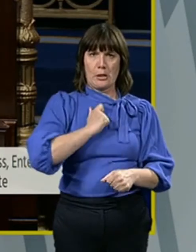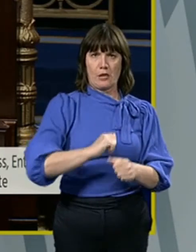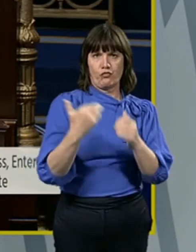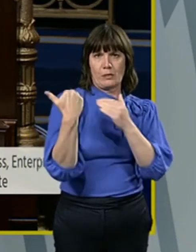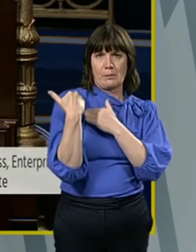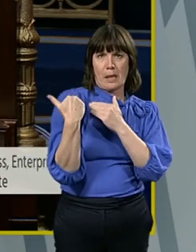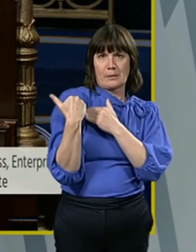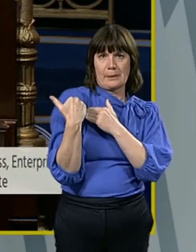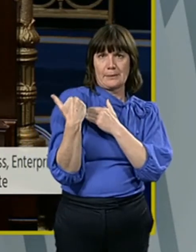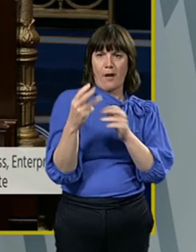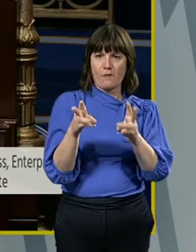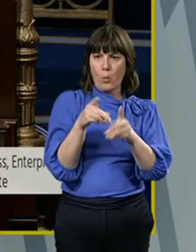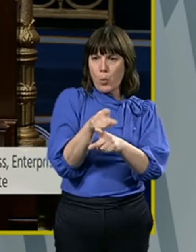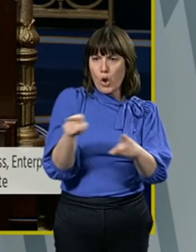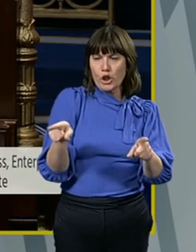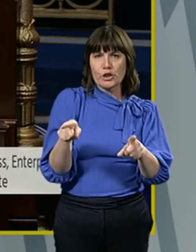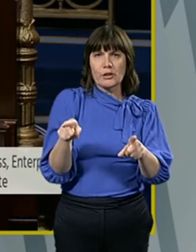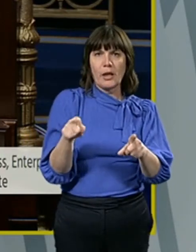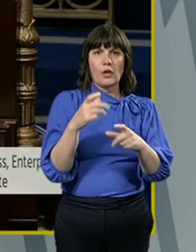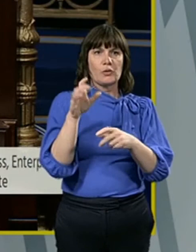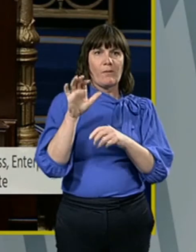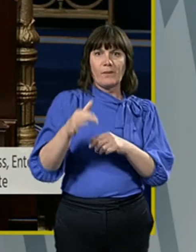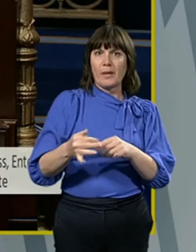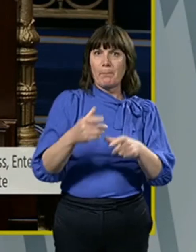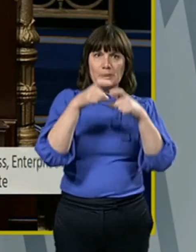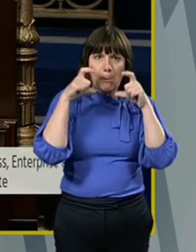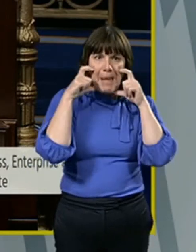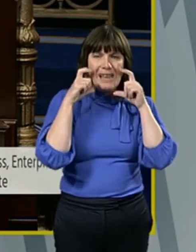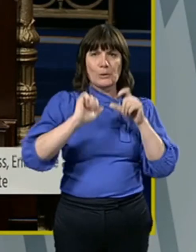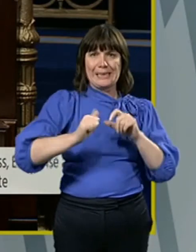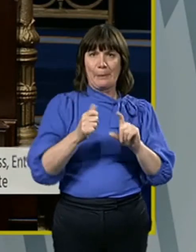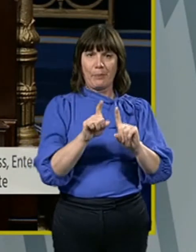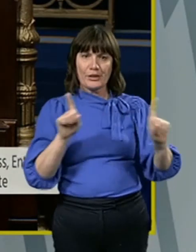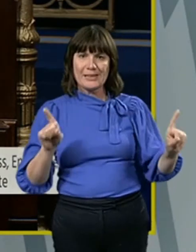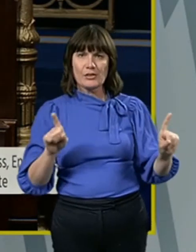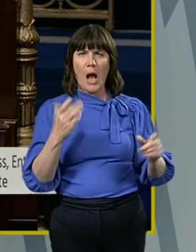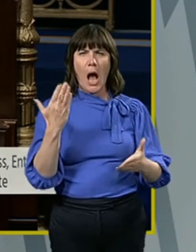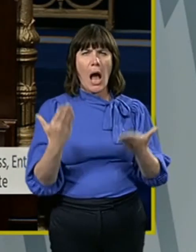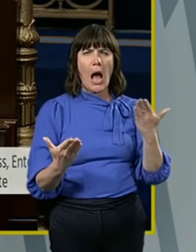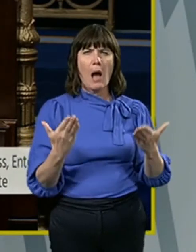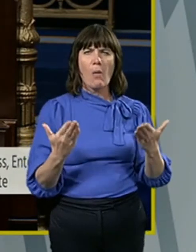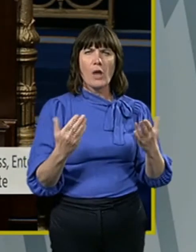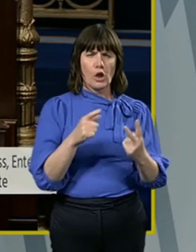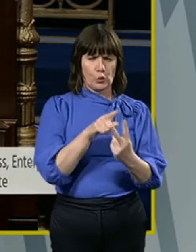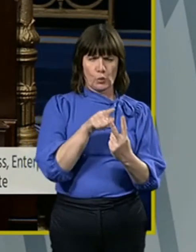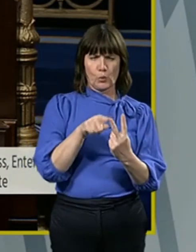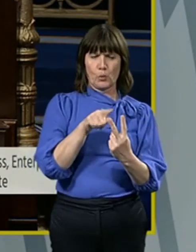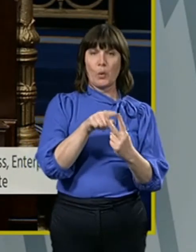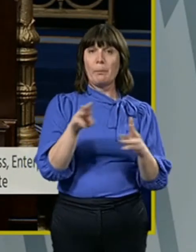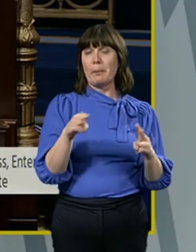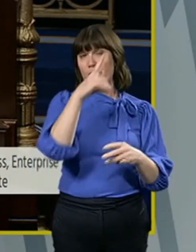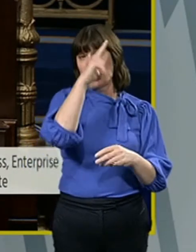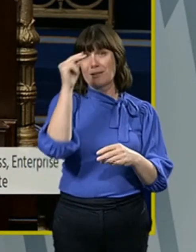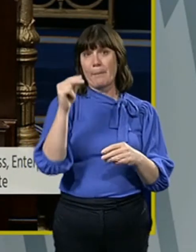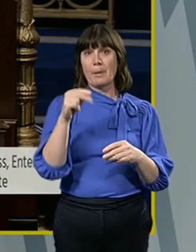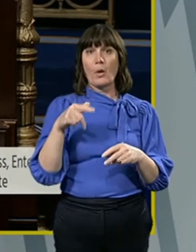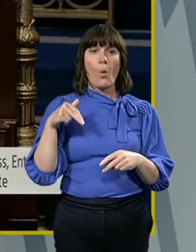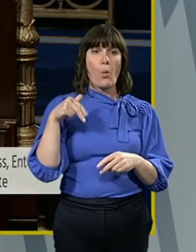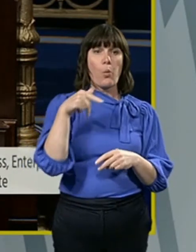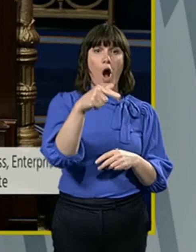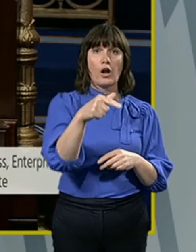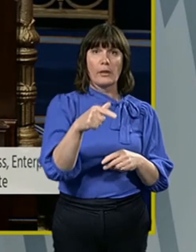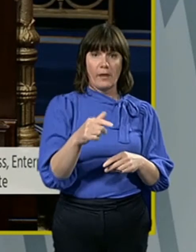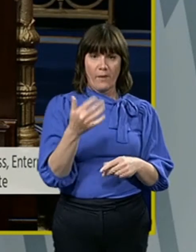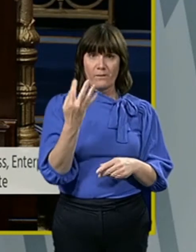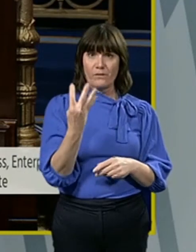mask up, to use the PPEs, to socially distance. How, if you have two construction workers walking across a four foot wide